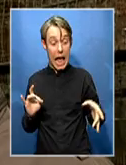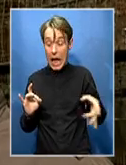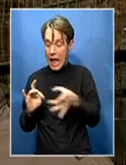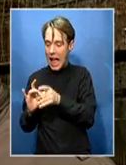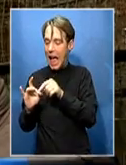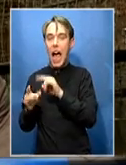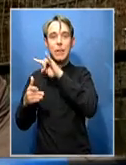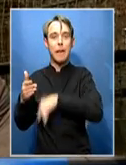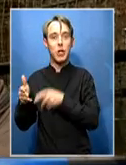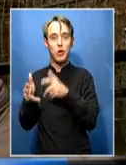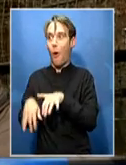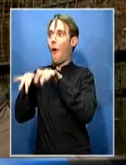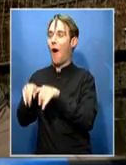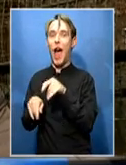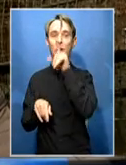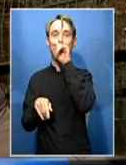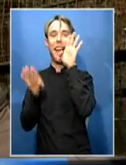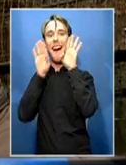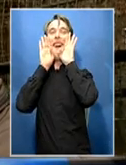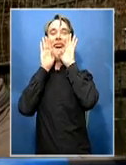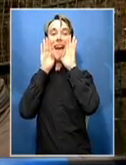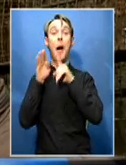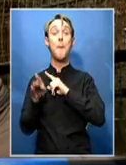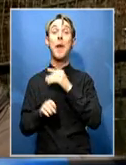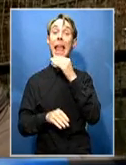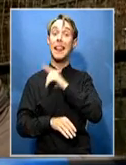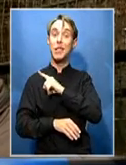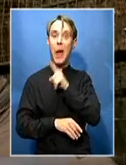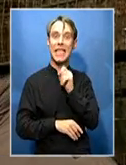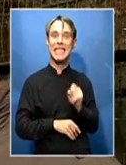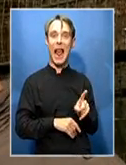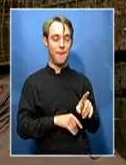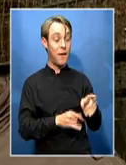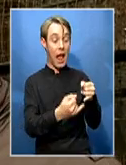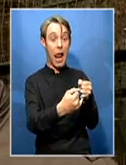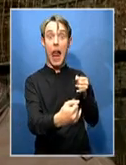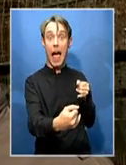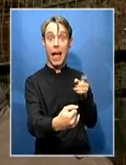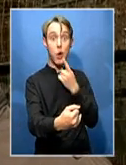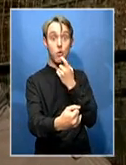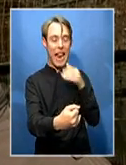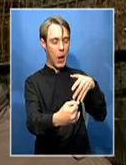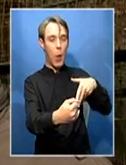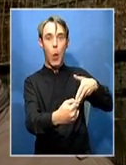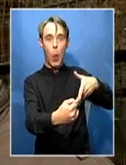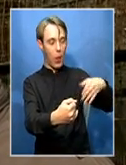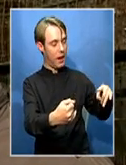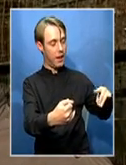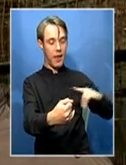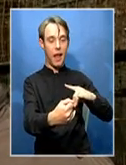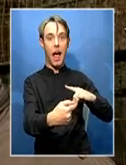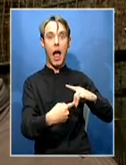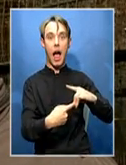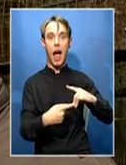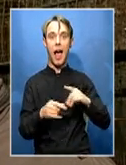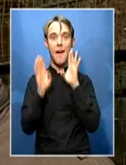first ever to actually be a tweeter himself, and also, particularly on this scale, I mean, all the different zones